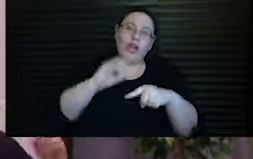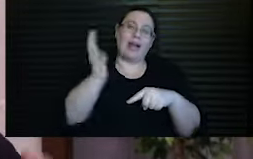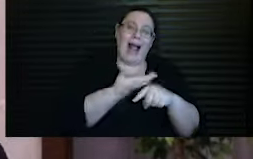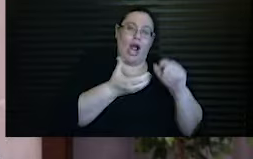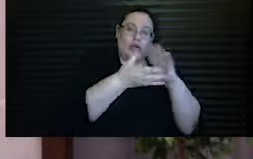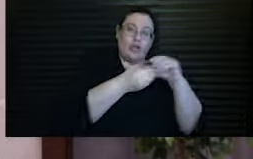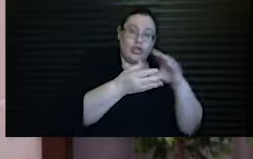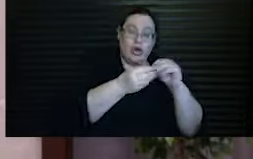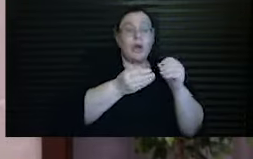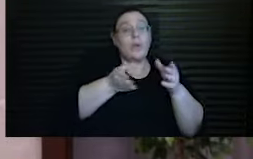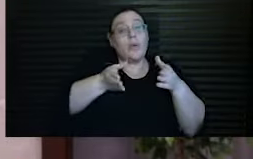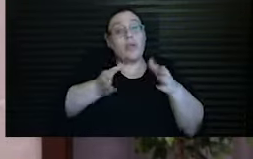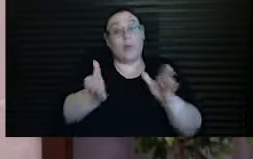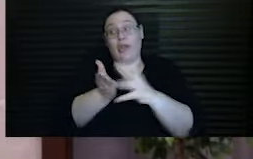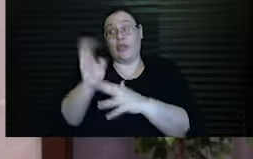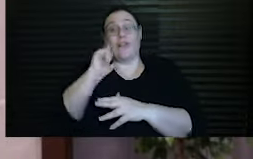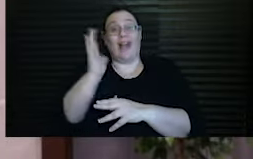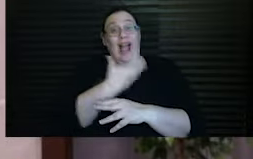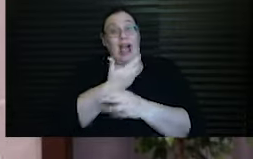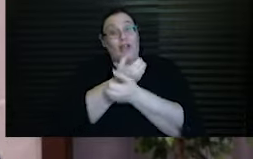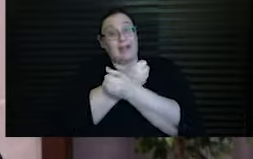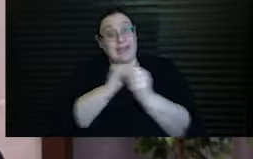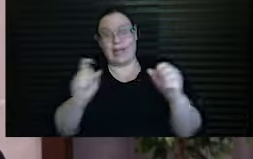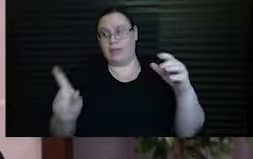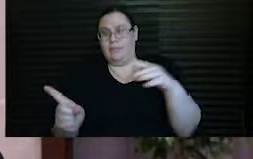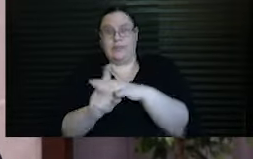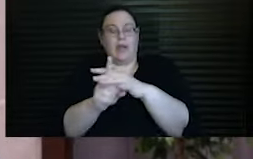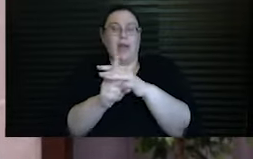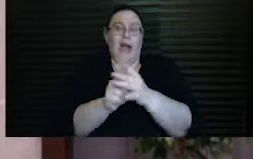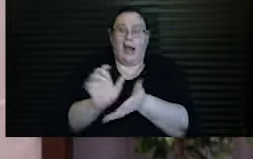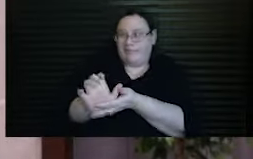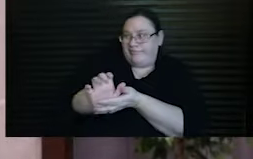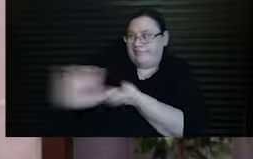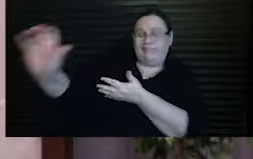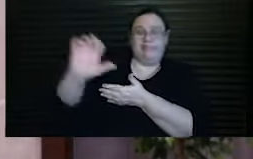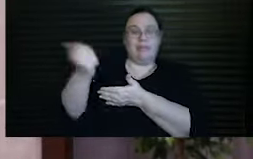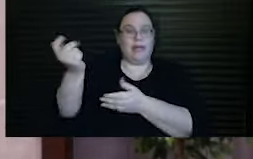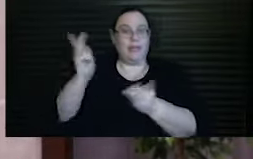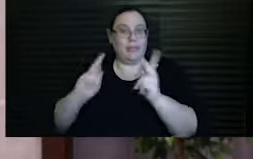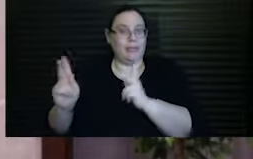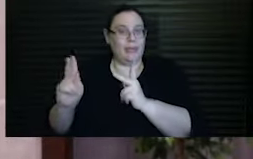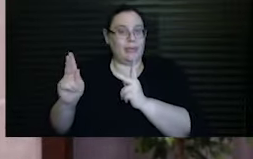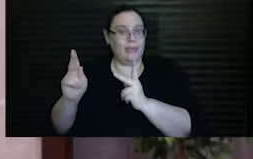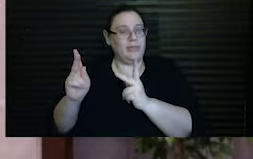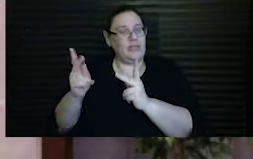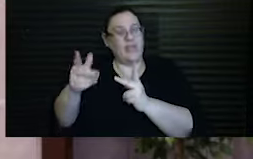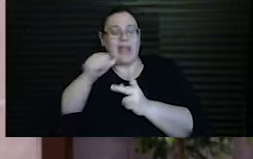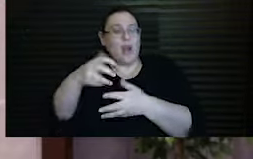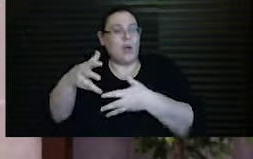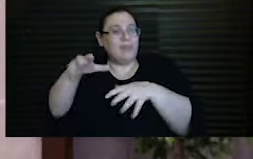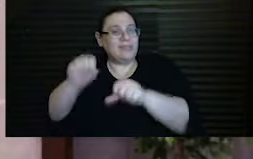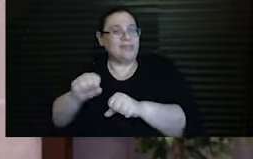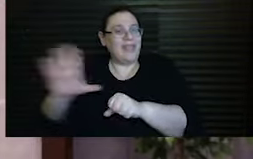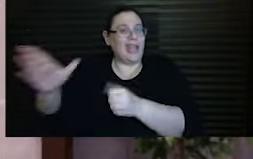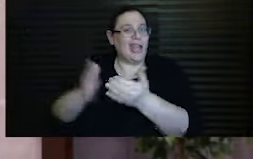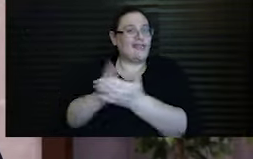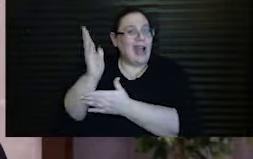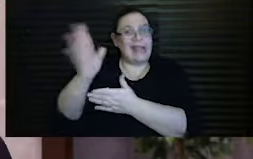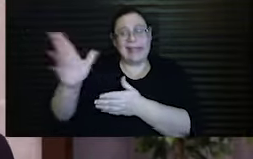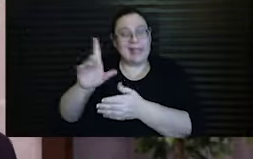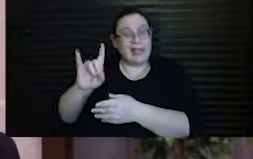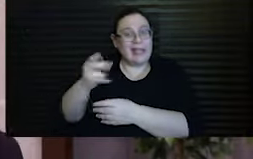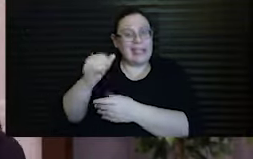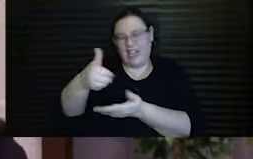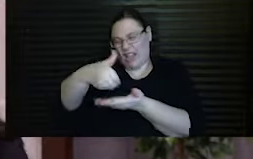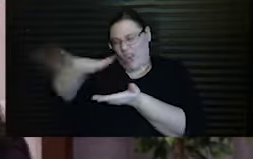when the vehicle for our redemption manifests in the dispossession of another people. The deprivation of their rights and